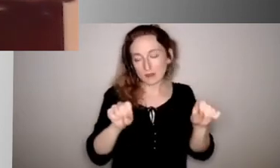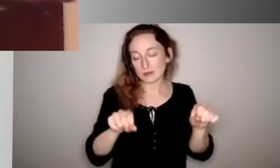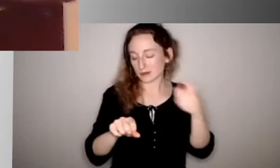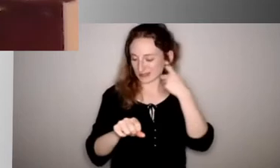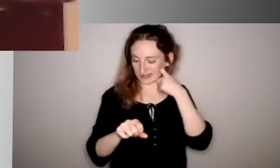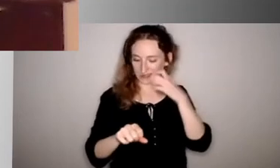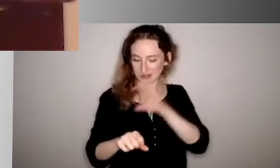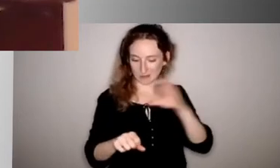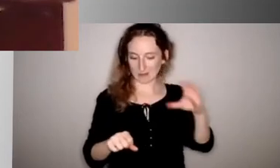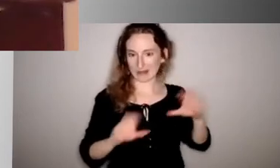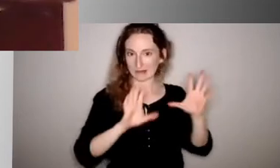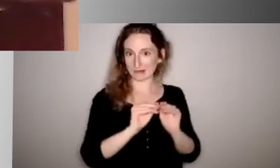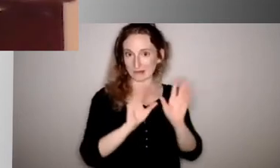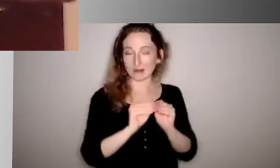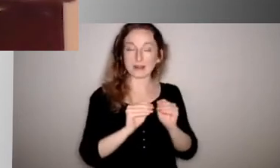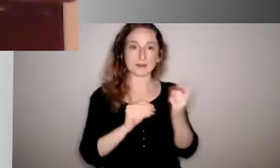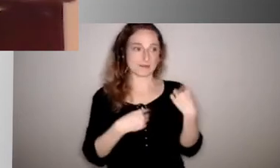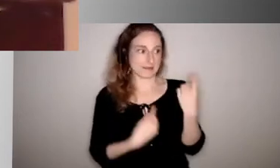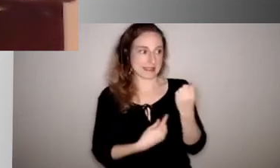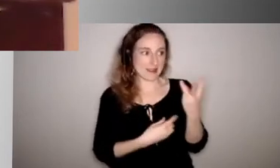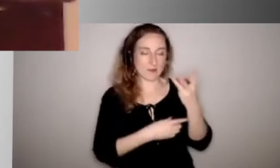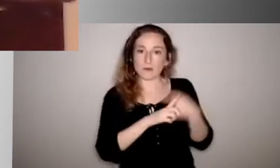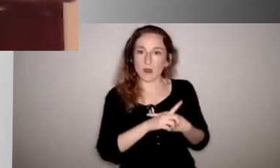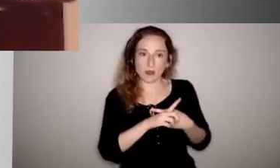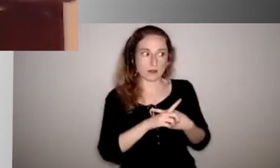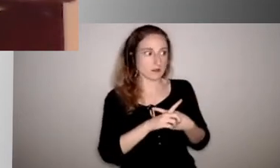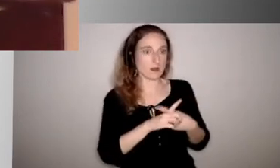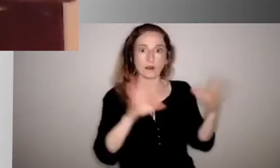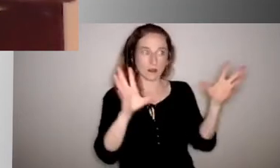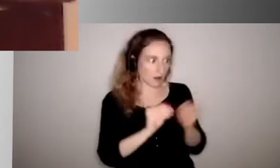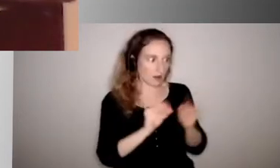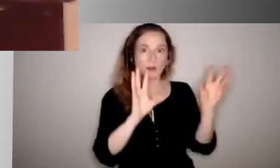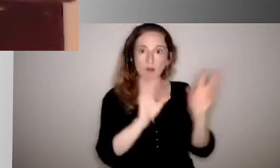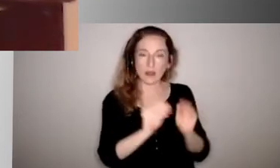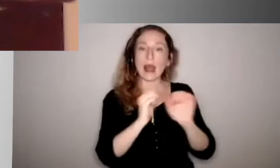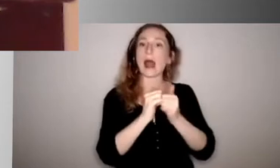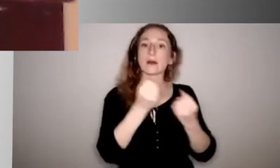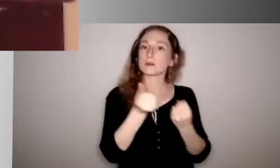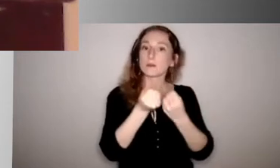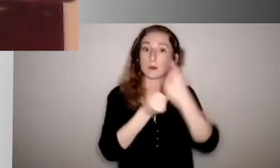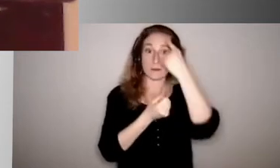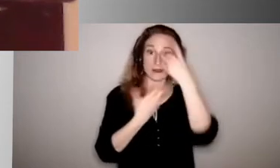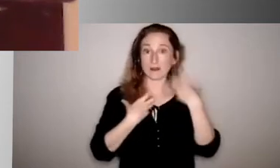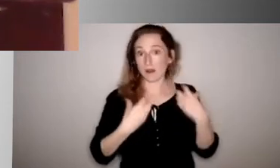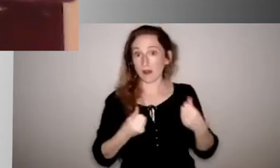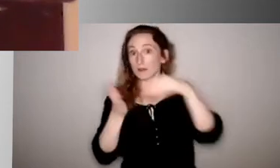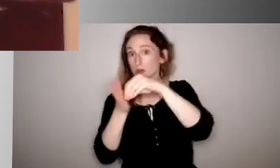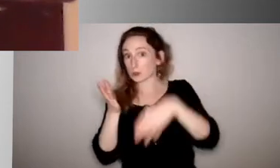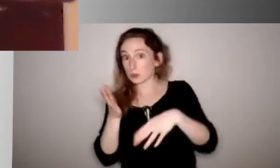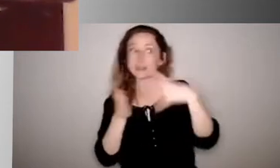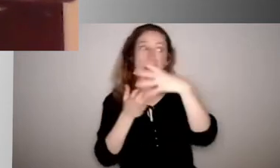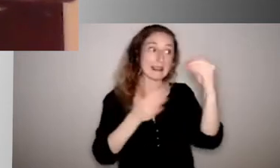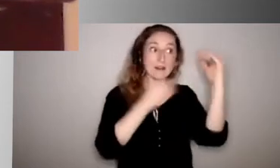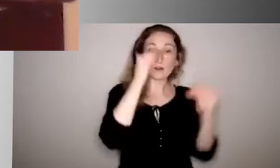past several months that also talked about how to support mental health for not only our students, but also for our adults and